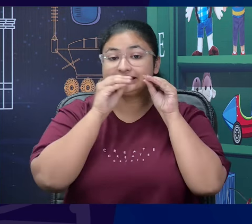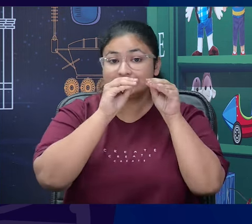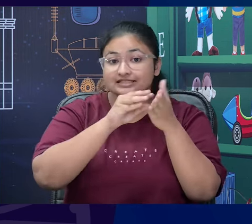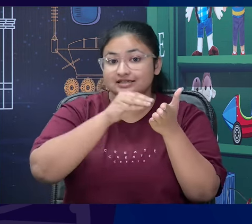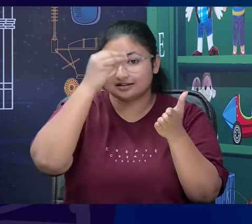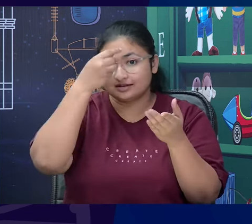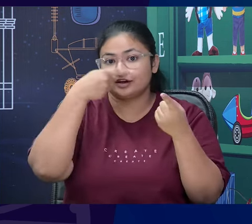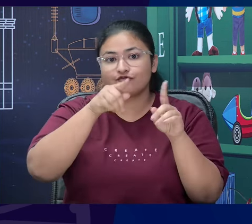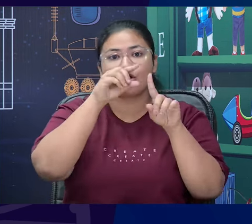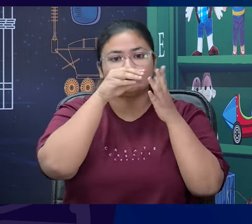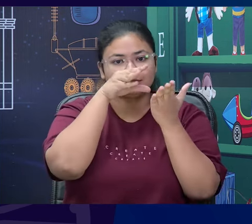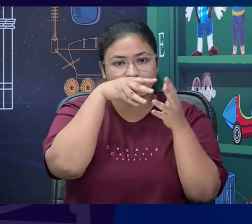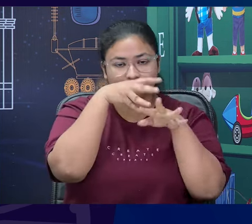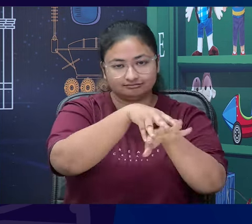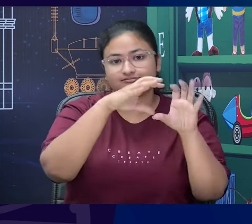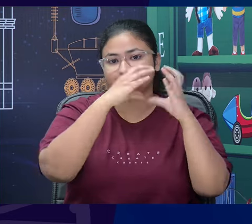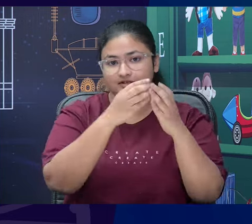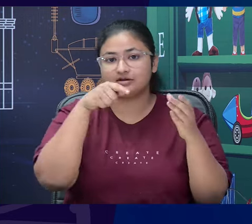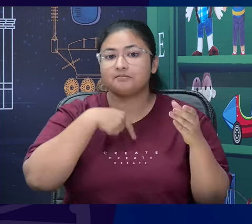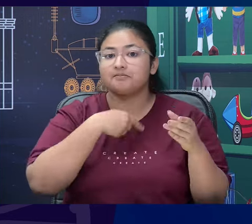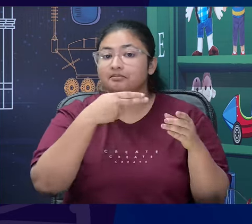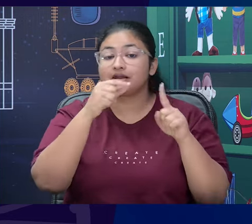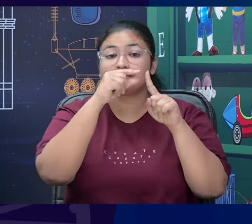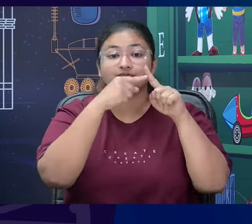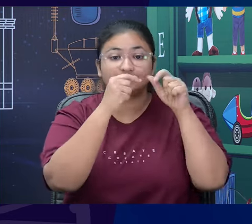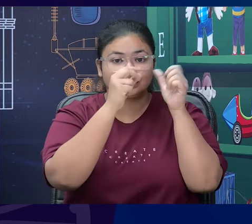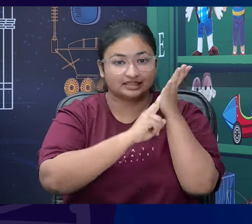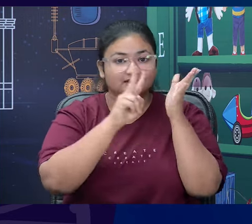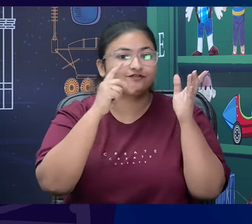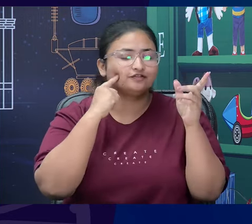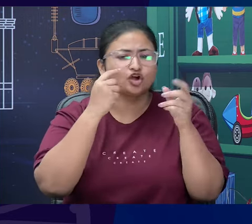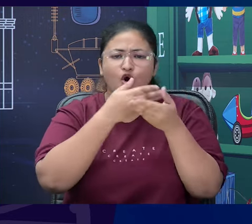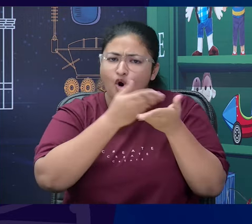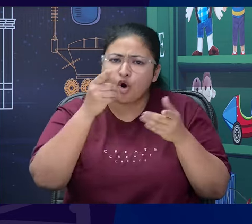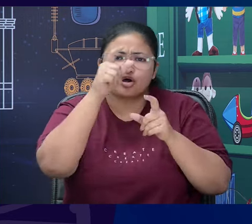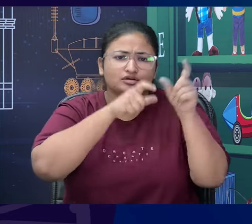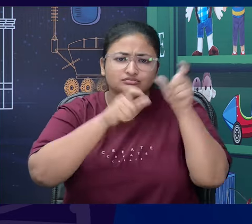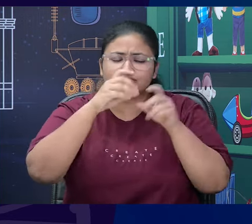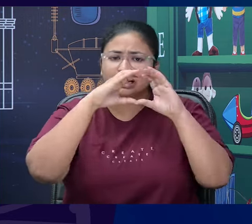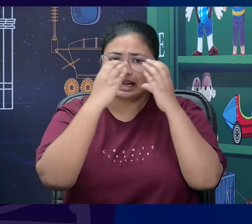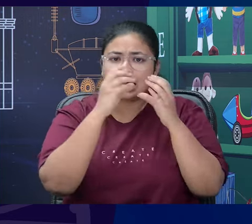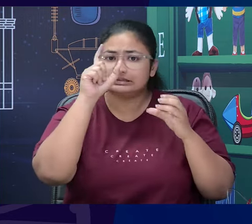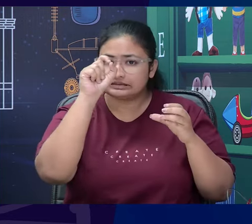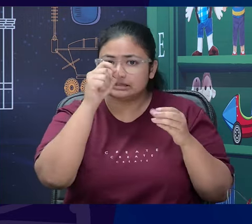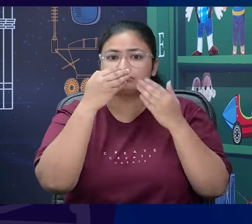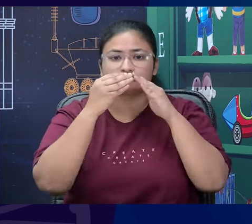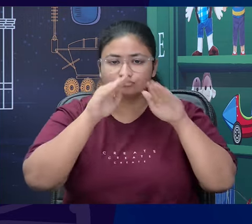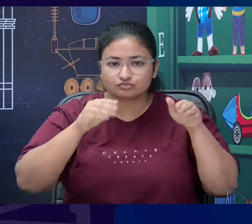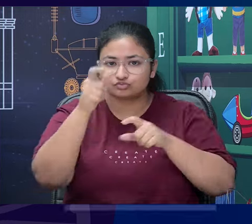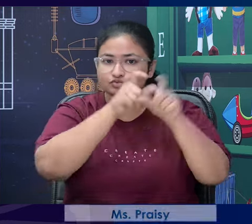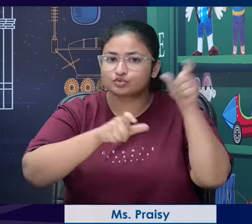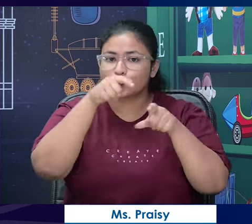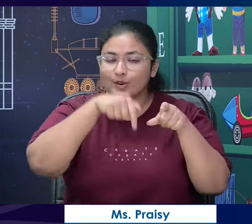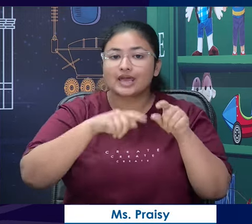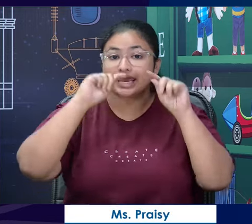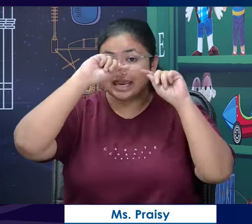for inclusive classroom. I am Tanvika Rana and all the students who are studying in class 10th and this is an English